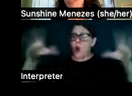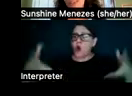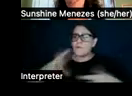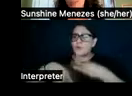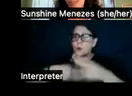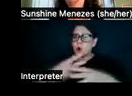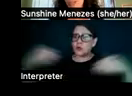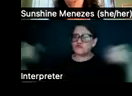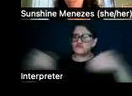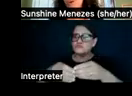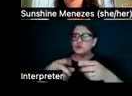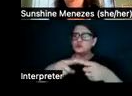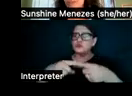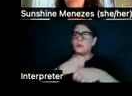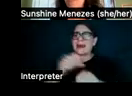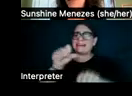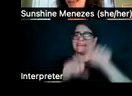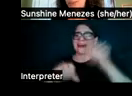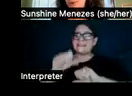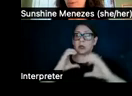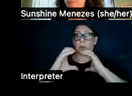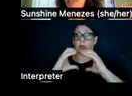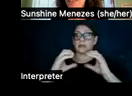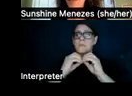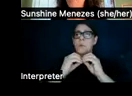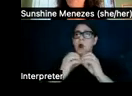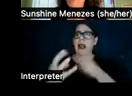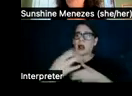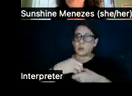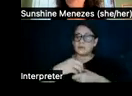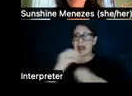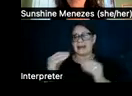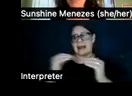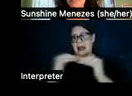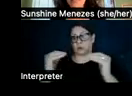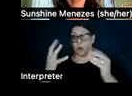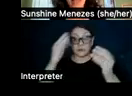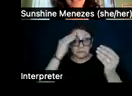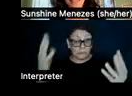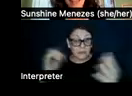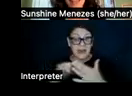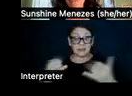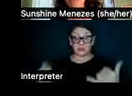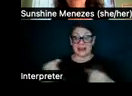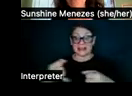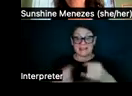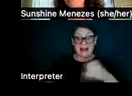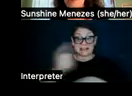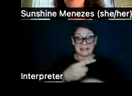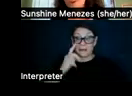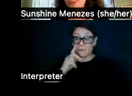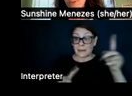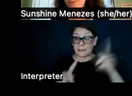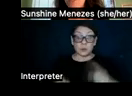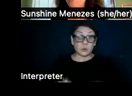types of science communication more inclusive and equitable, and I want to note that today is the last day for people to